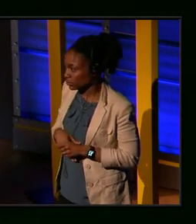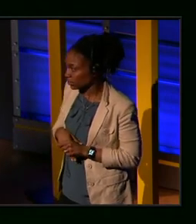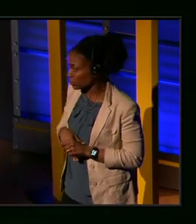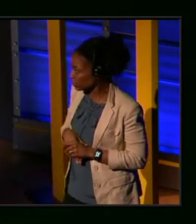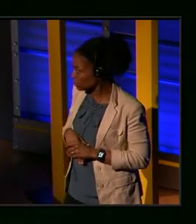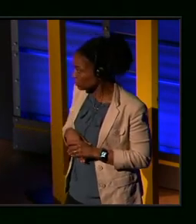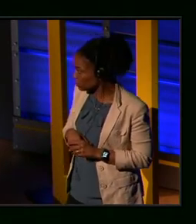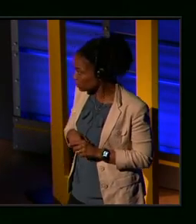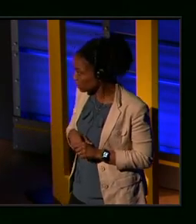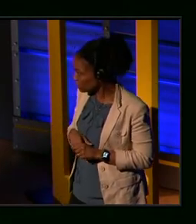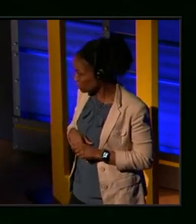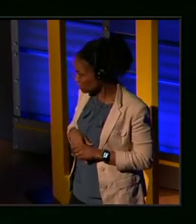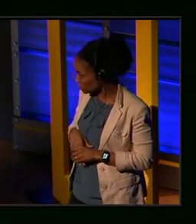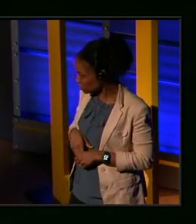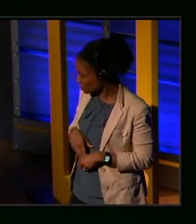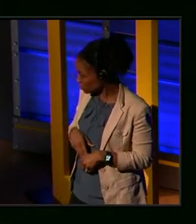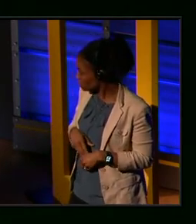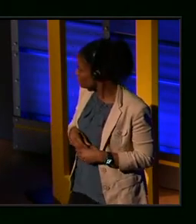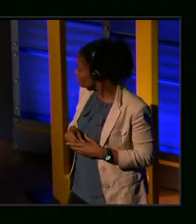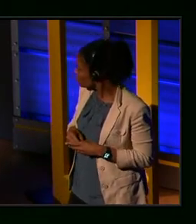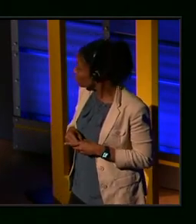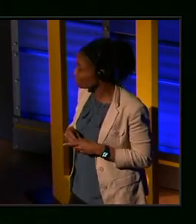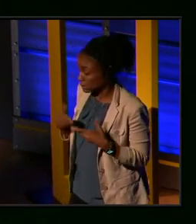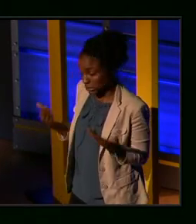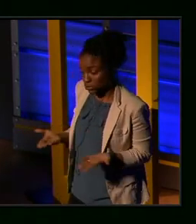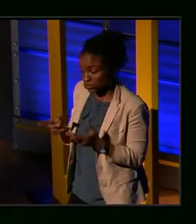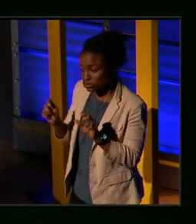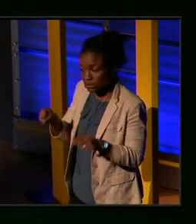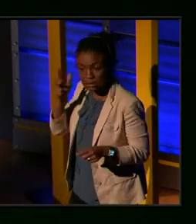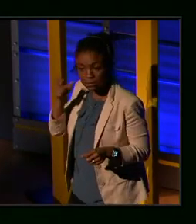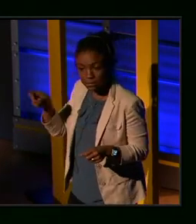And here, you can hear her singing, singing the pattern.